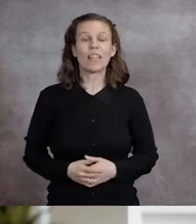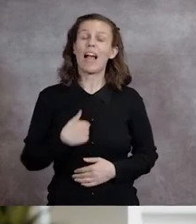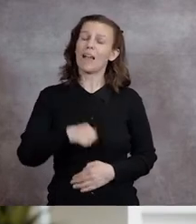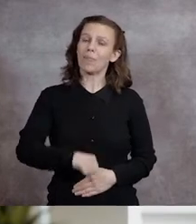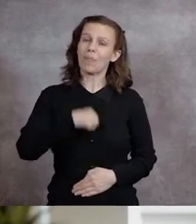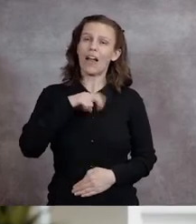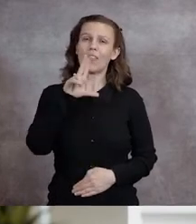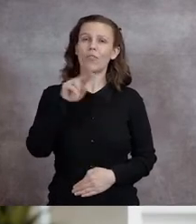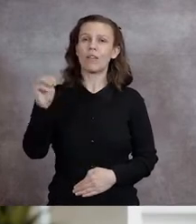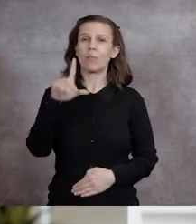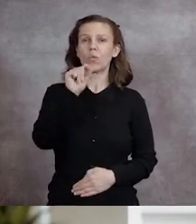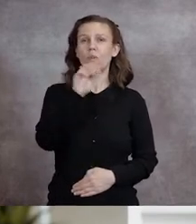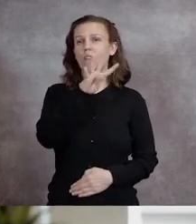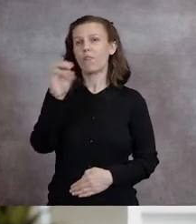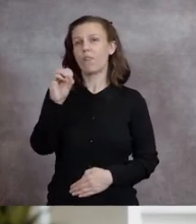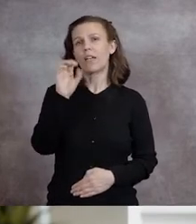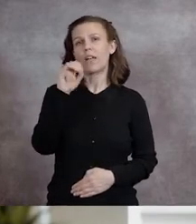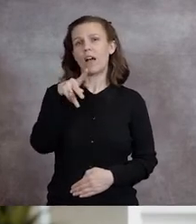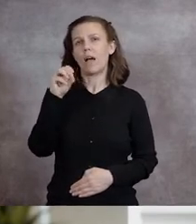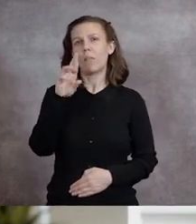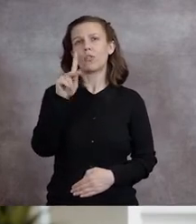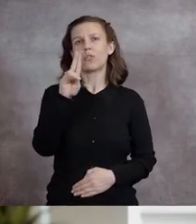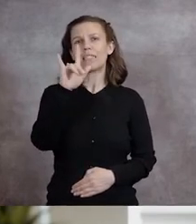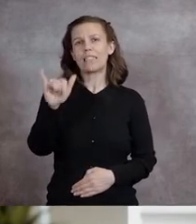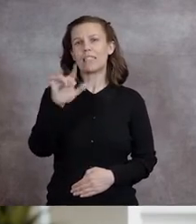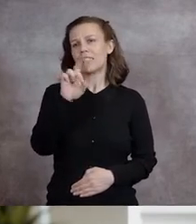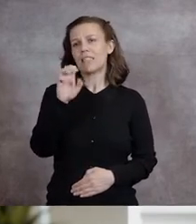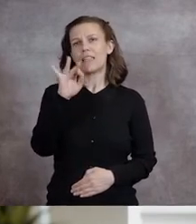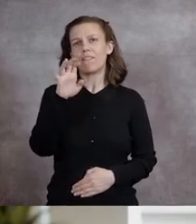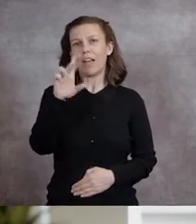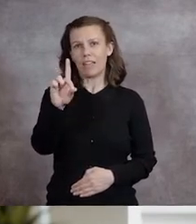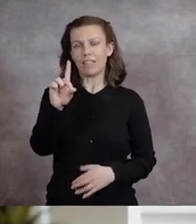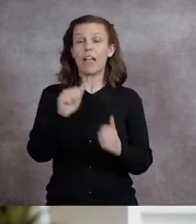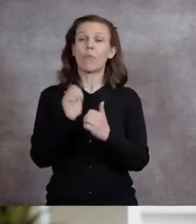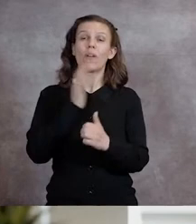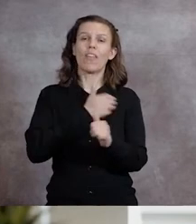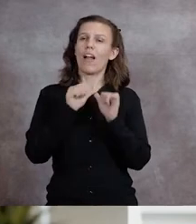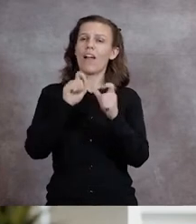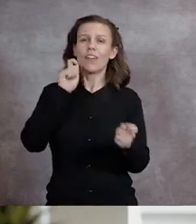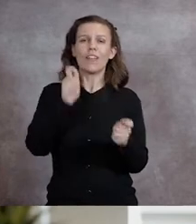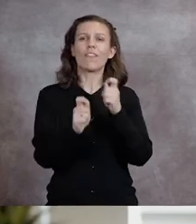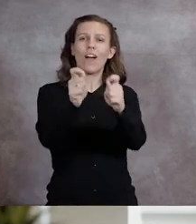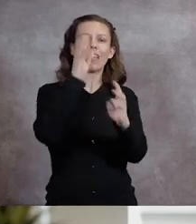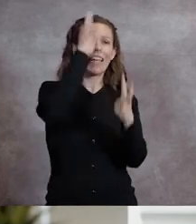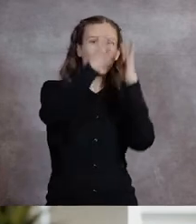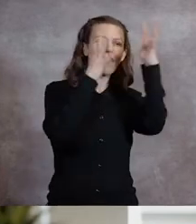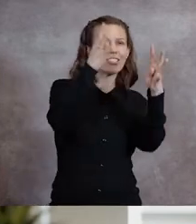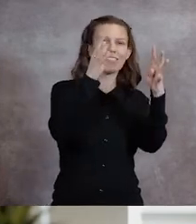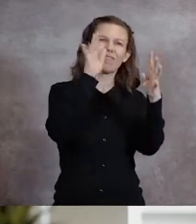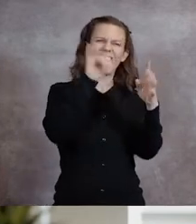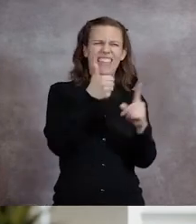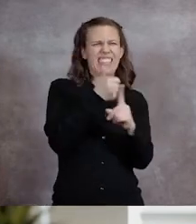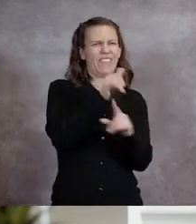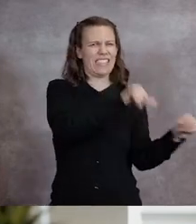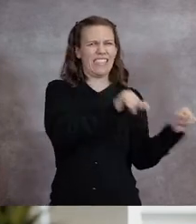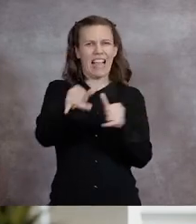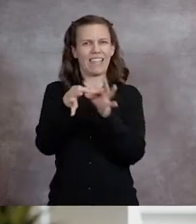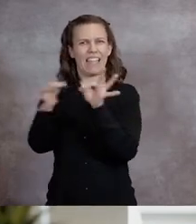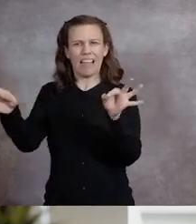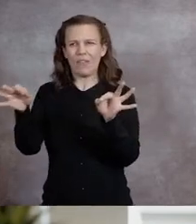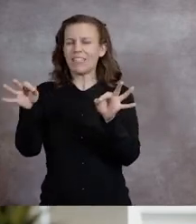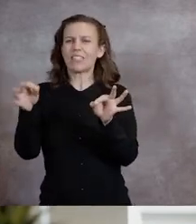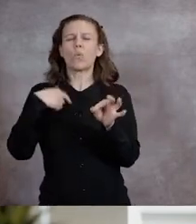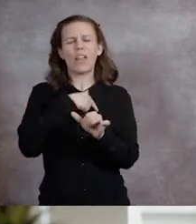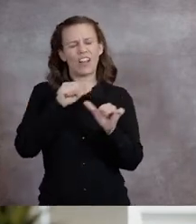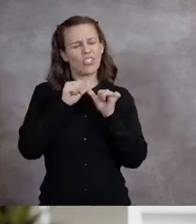of UNM 2040 opportunity to find, and with our ever-evolving language of innovation, we will continue to